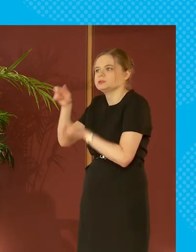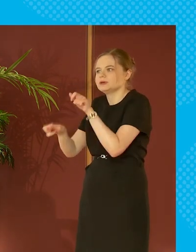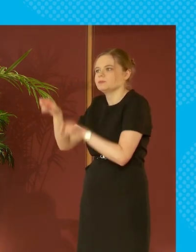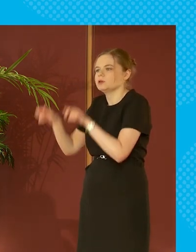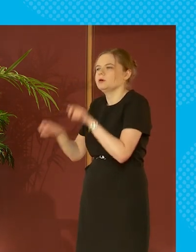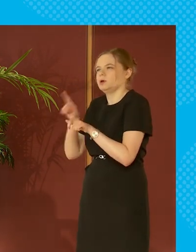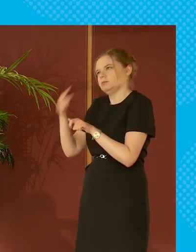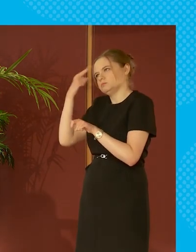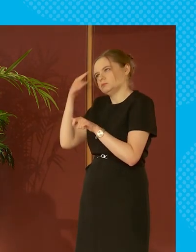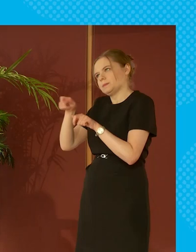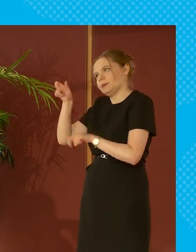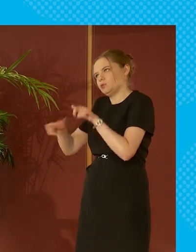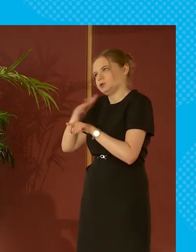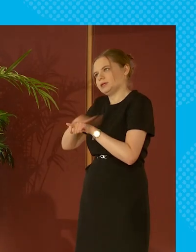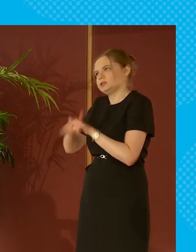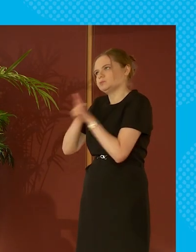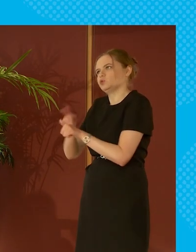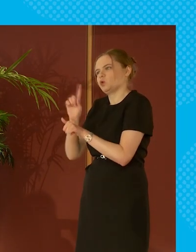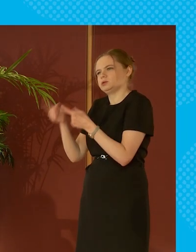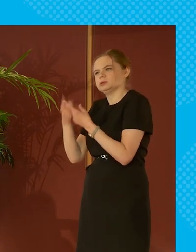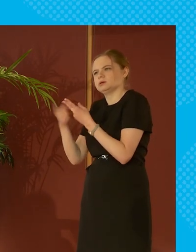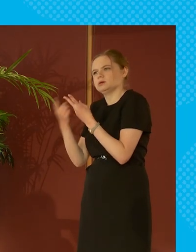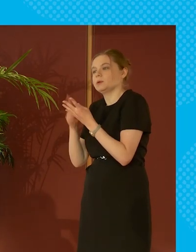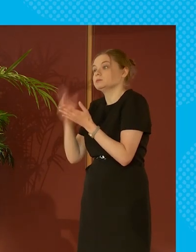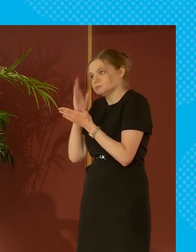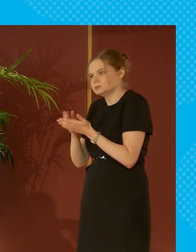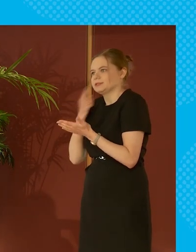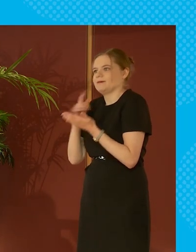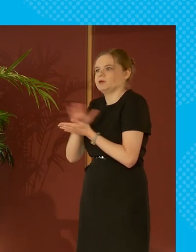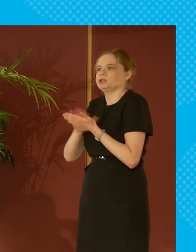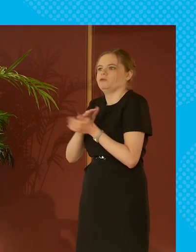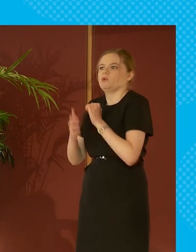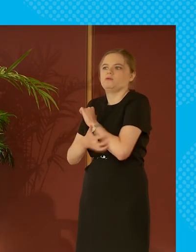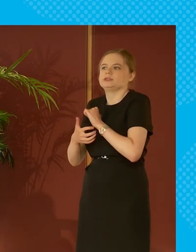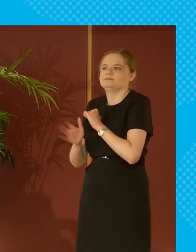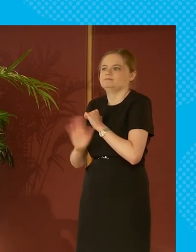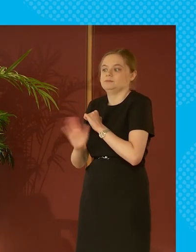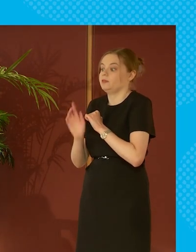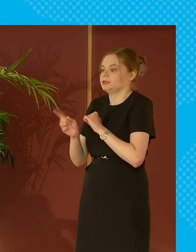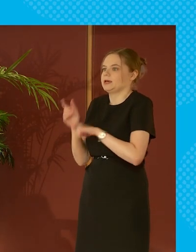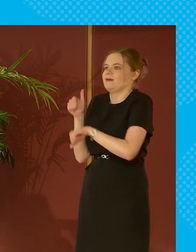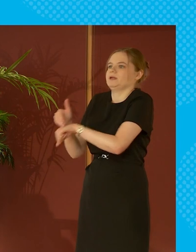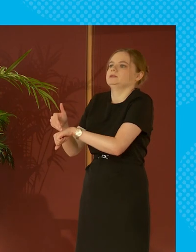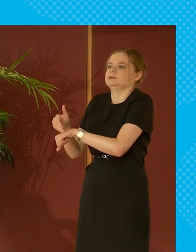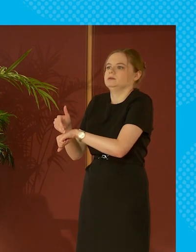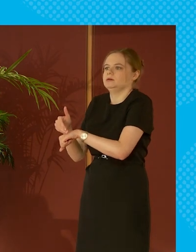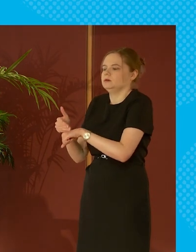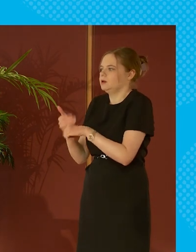you target what people need support with but it's not a definition of poverty it's an effect of poverty